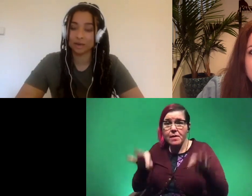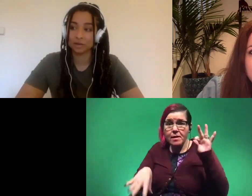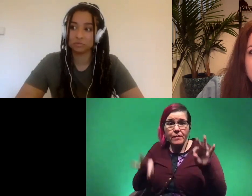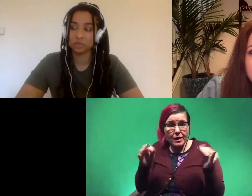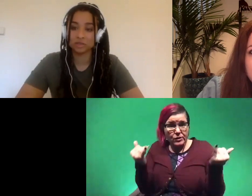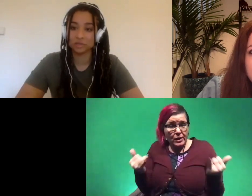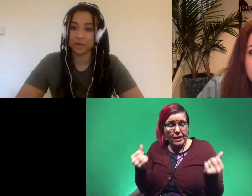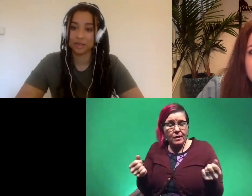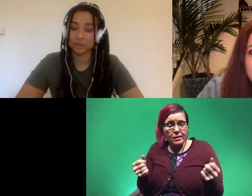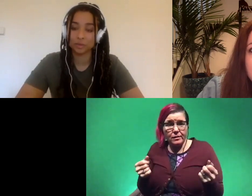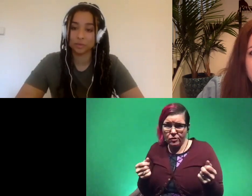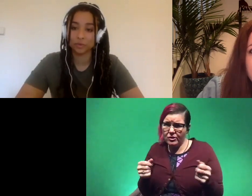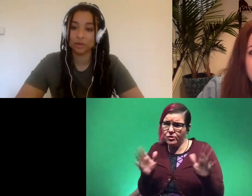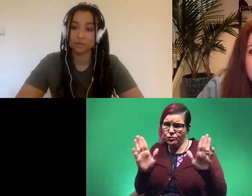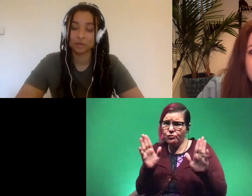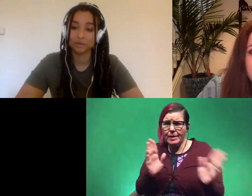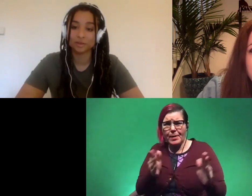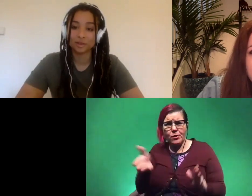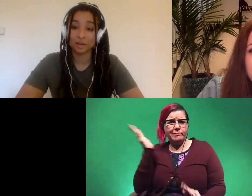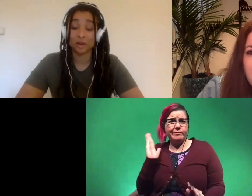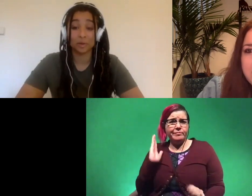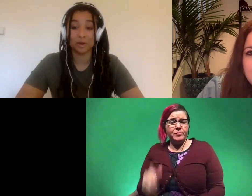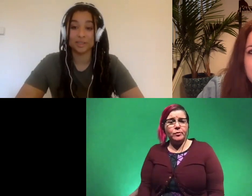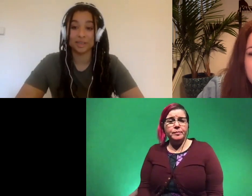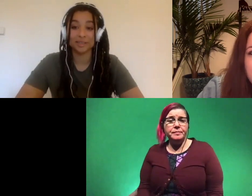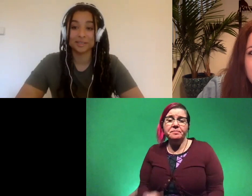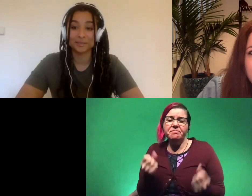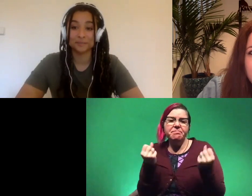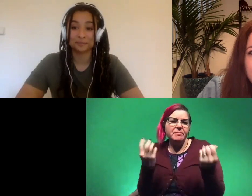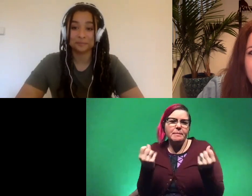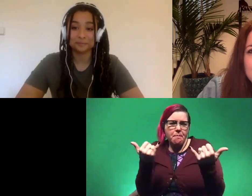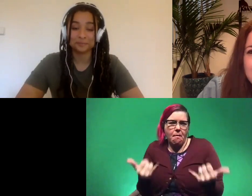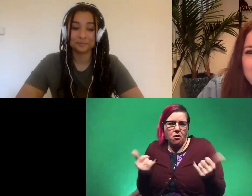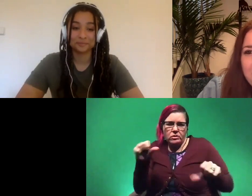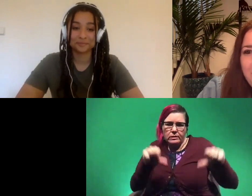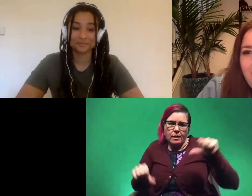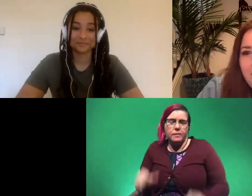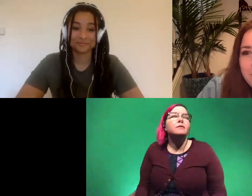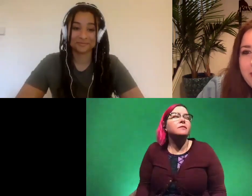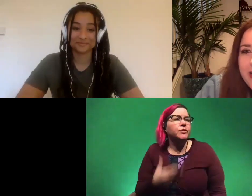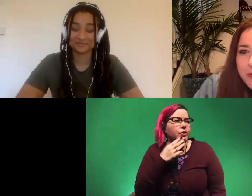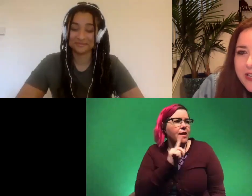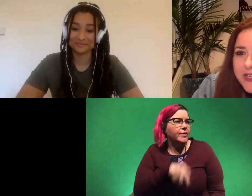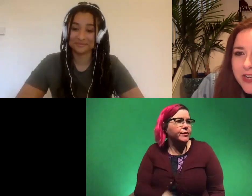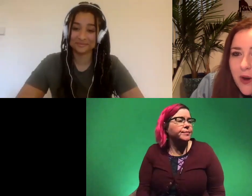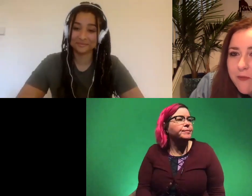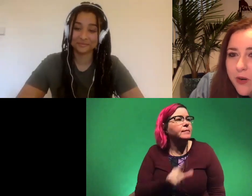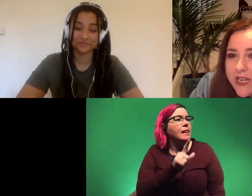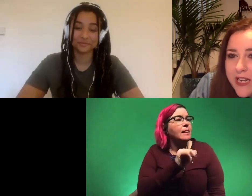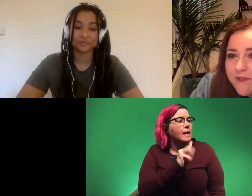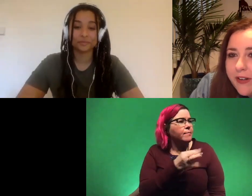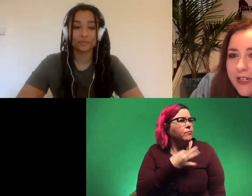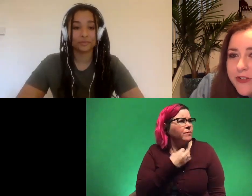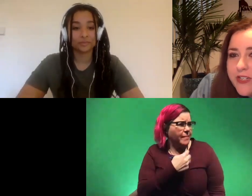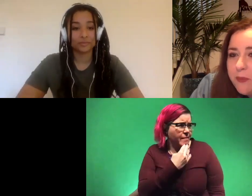today are just as great as the ones before so a lot of the modern scientists awesome answer um liam would like to know i'm